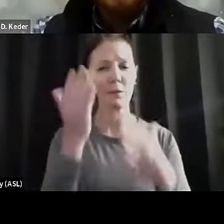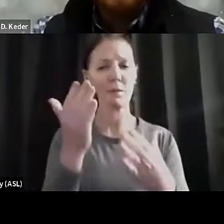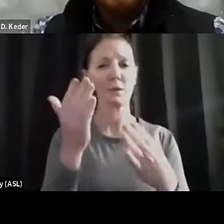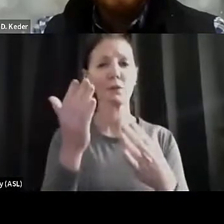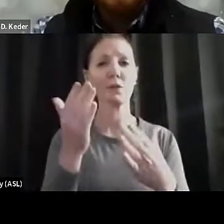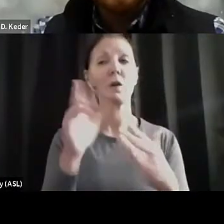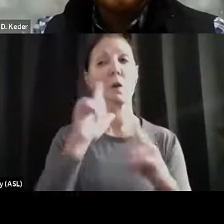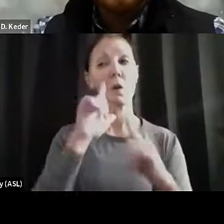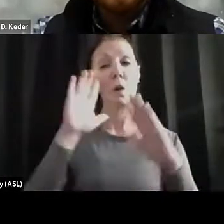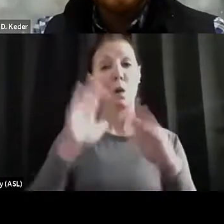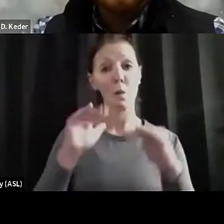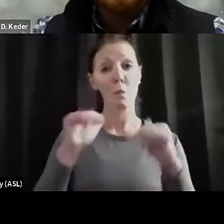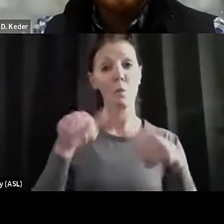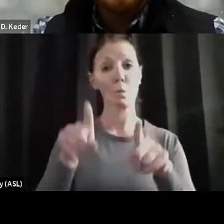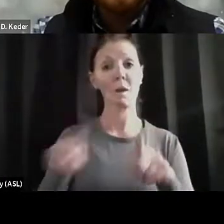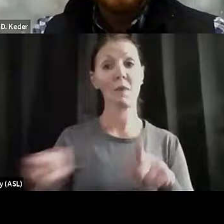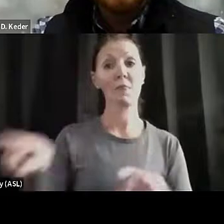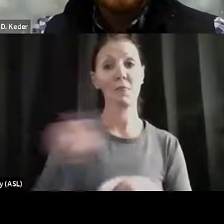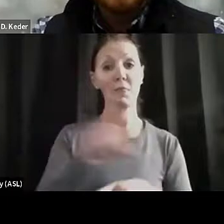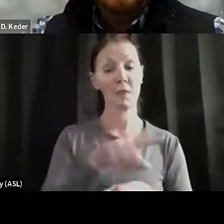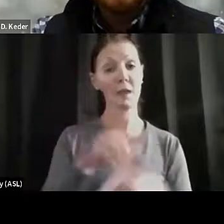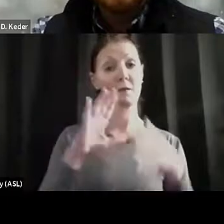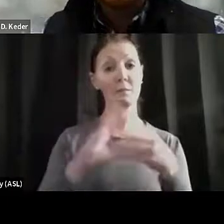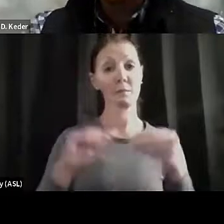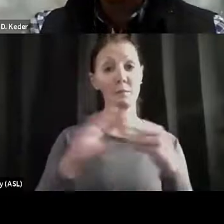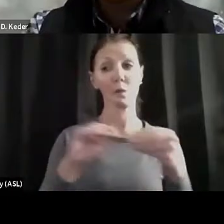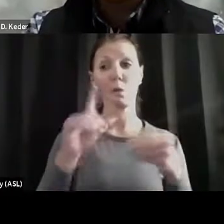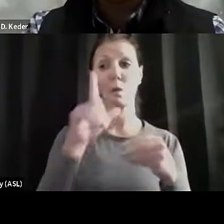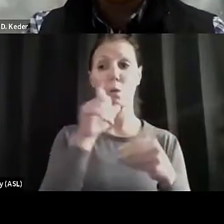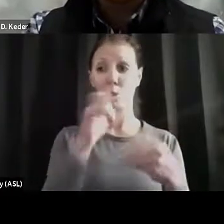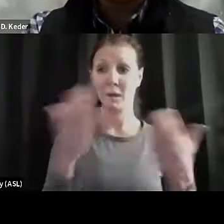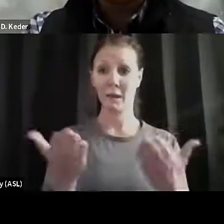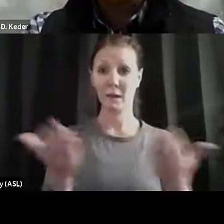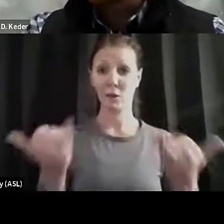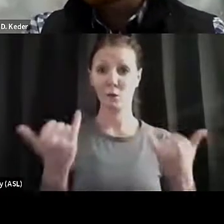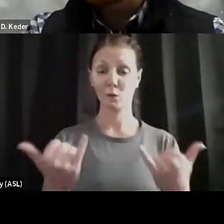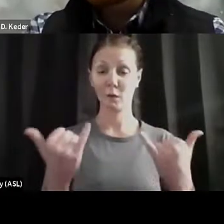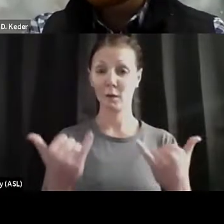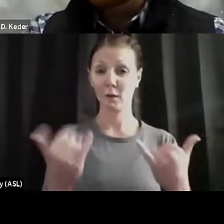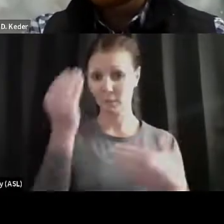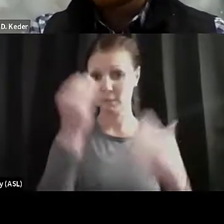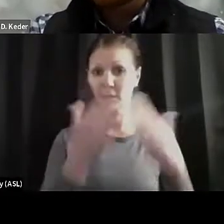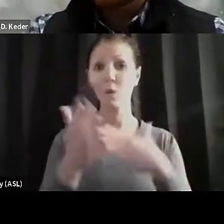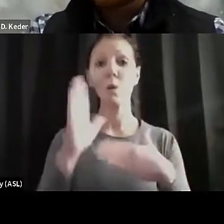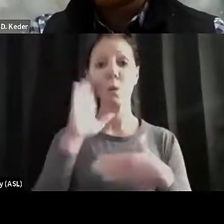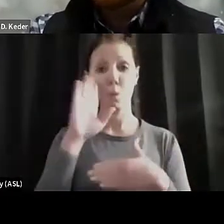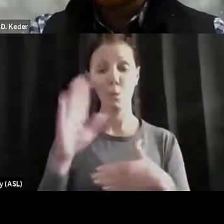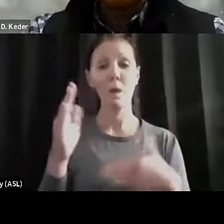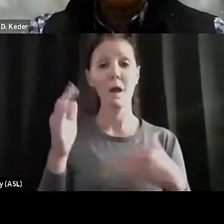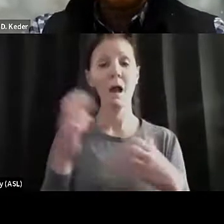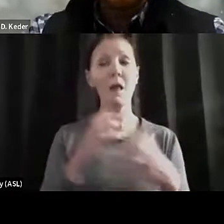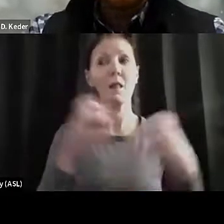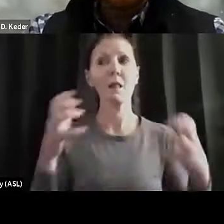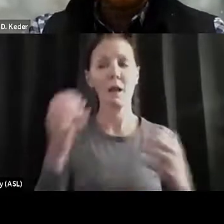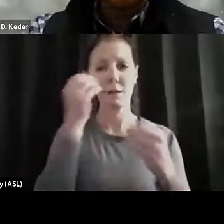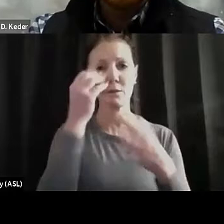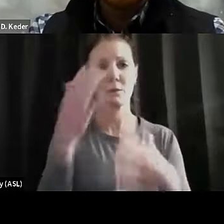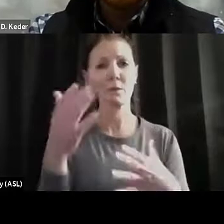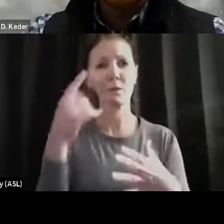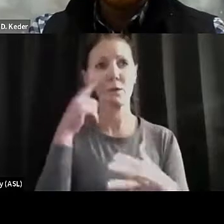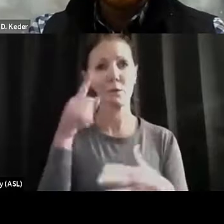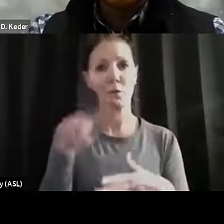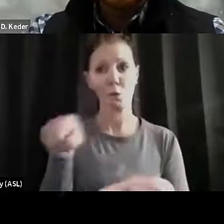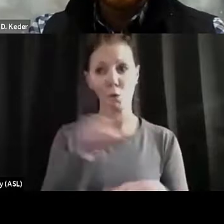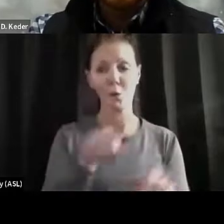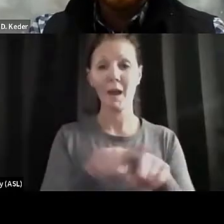providing the information, please, for those of you who are joining us today, take note that it's going to be information here not only for you as